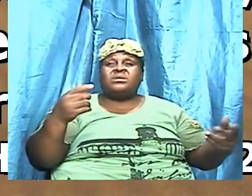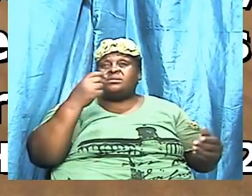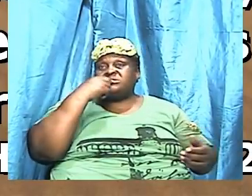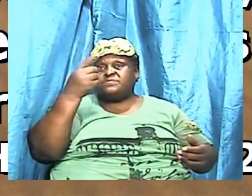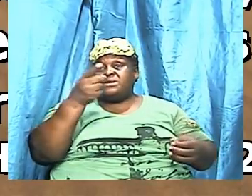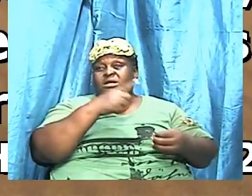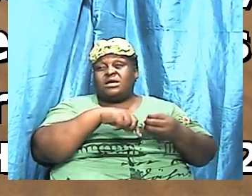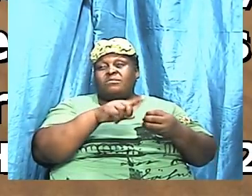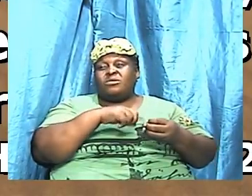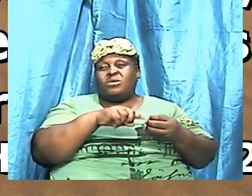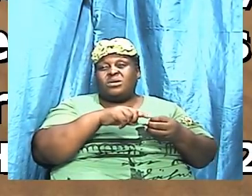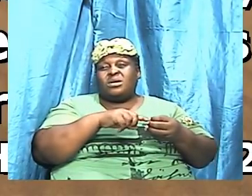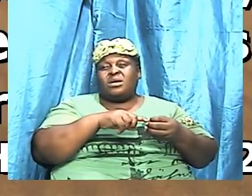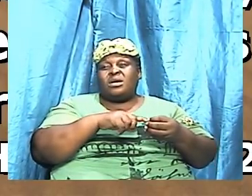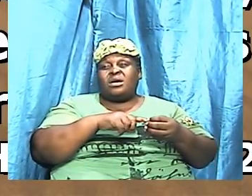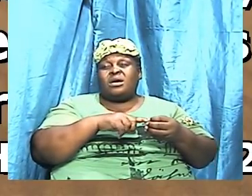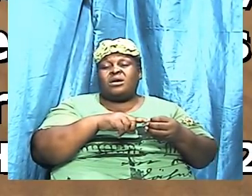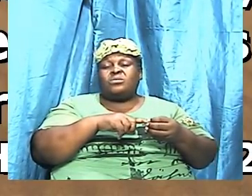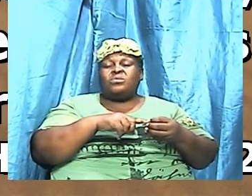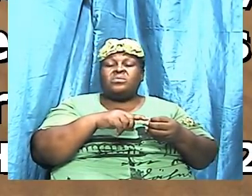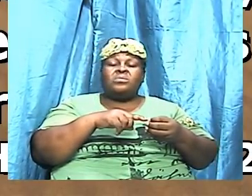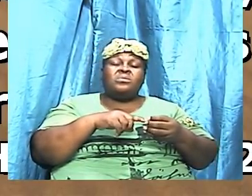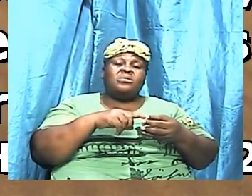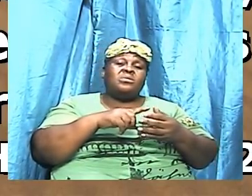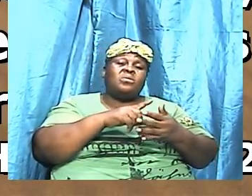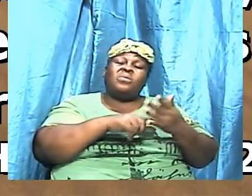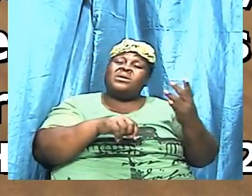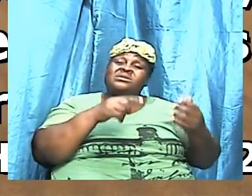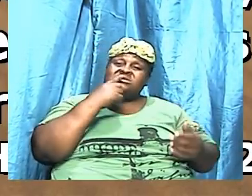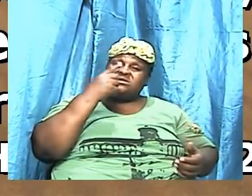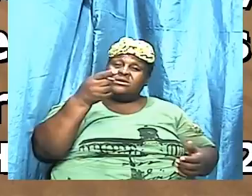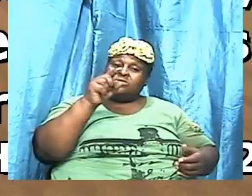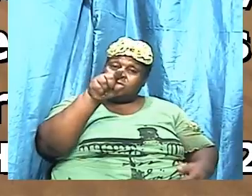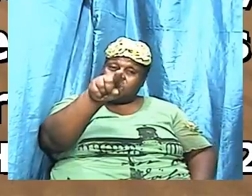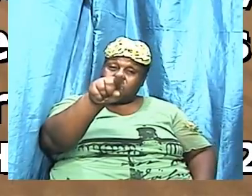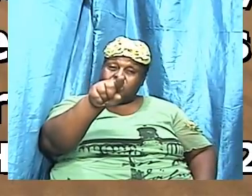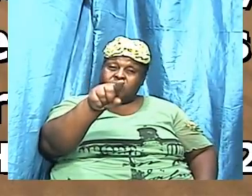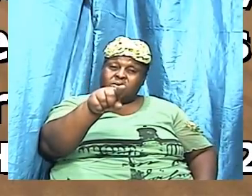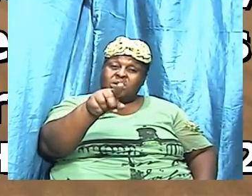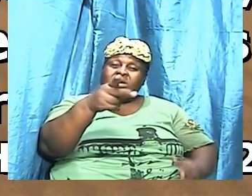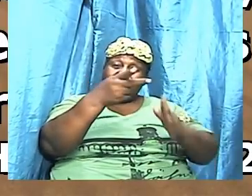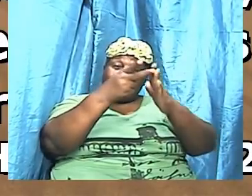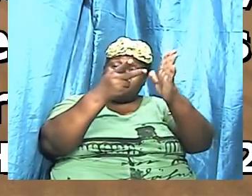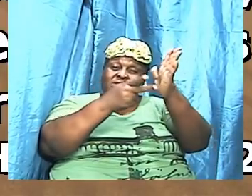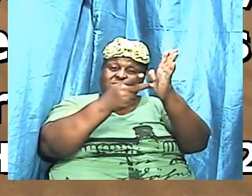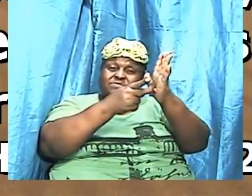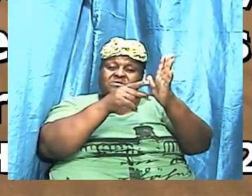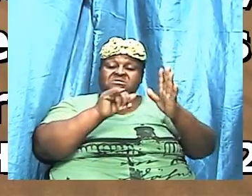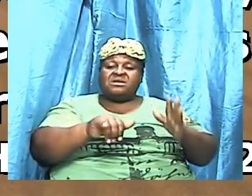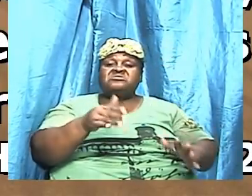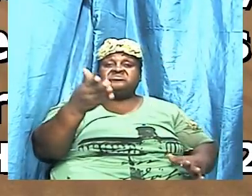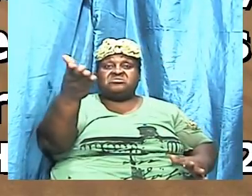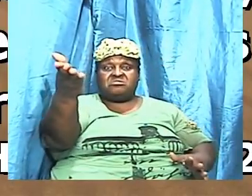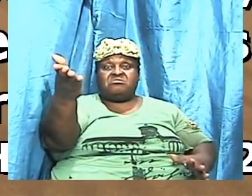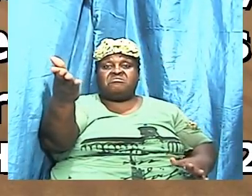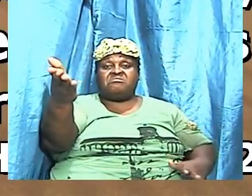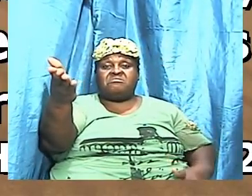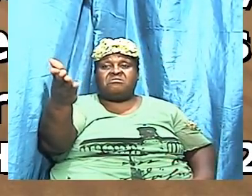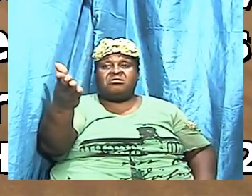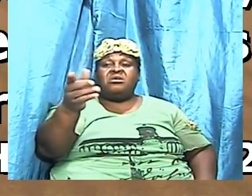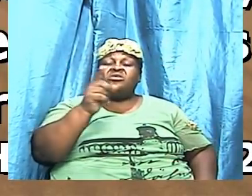submit to you, is a principle that is there. And the fact that